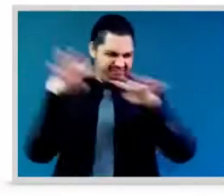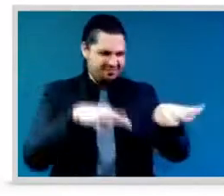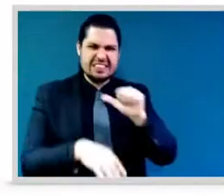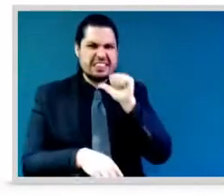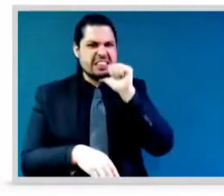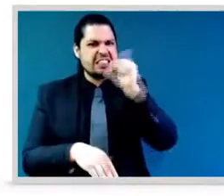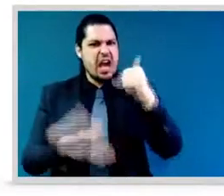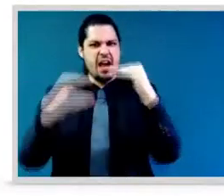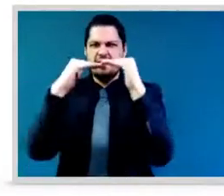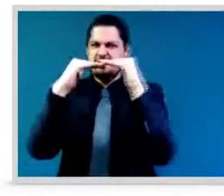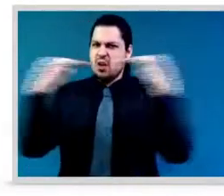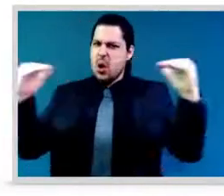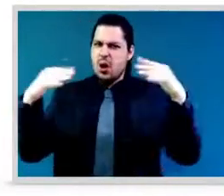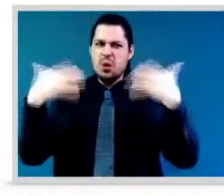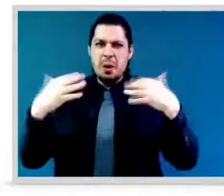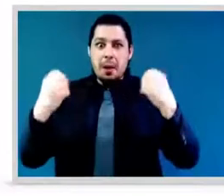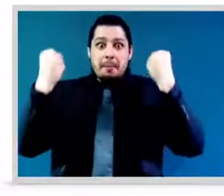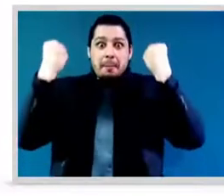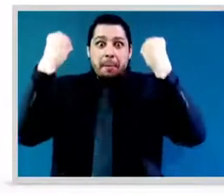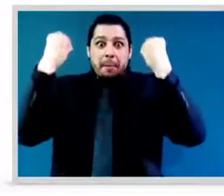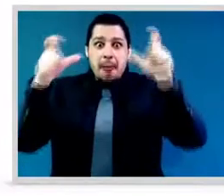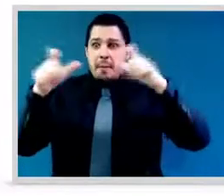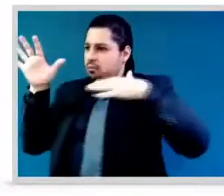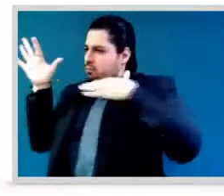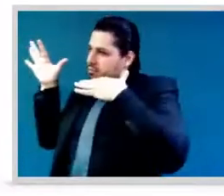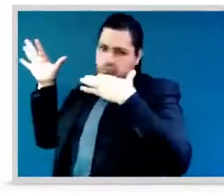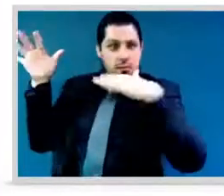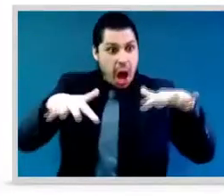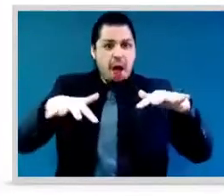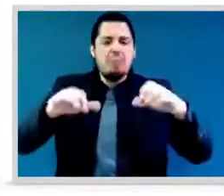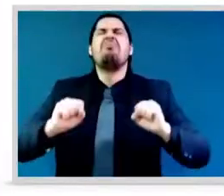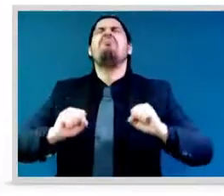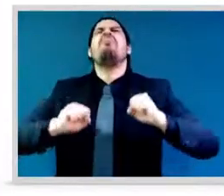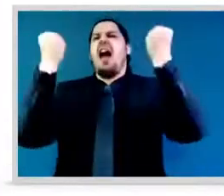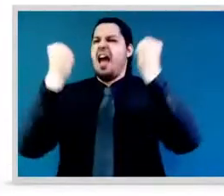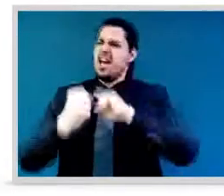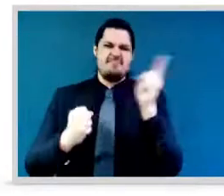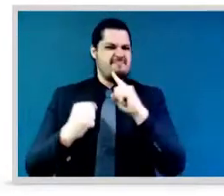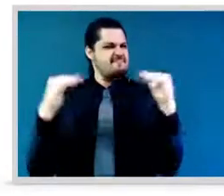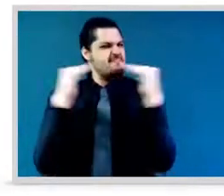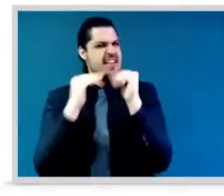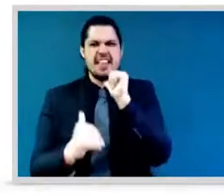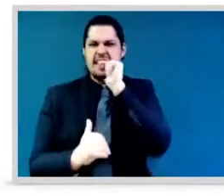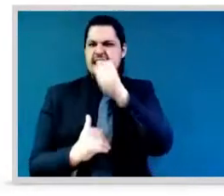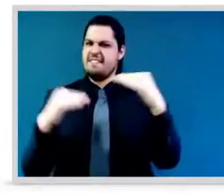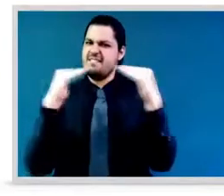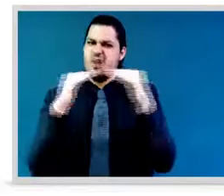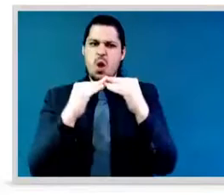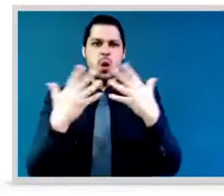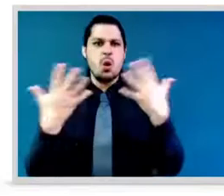with racism and today we are having a conversation about what needs to be a global